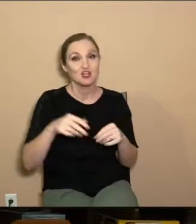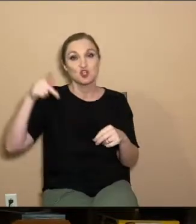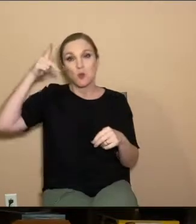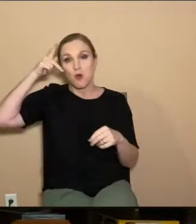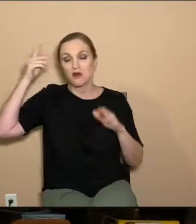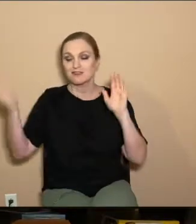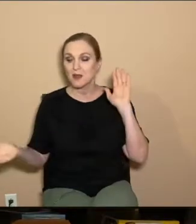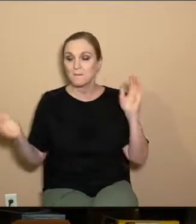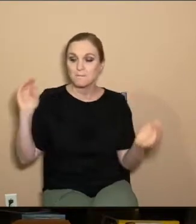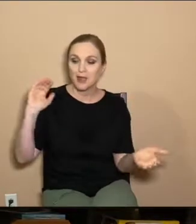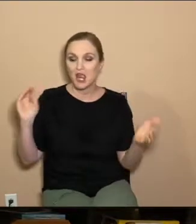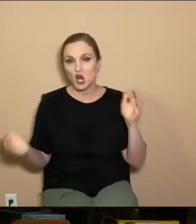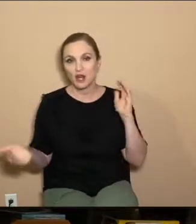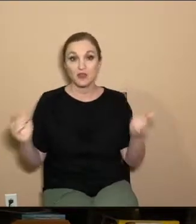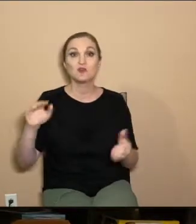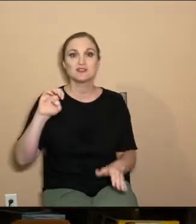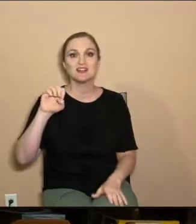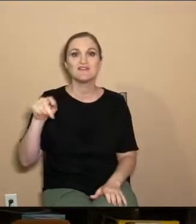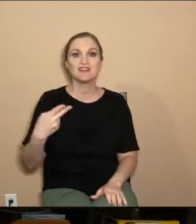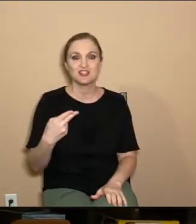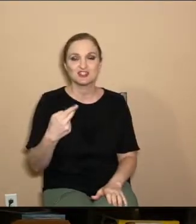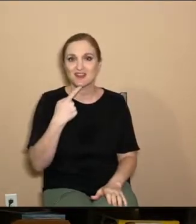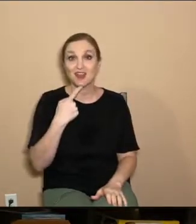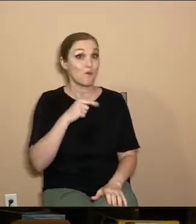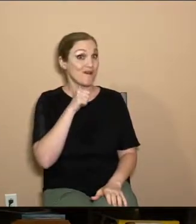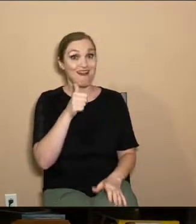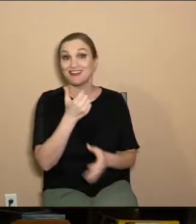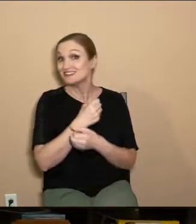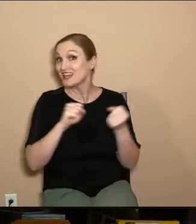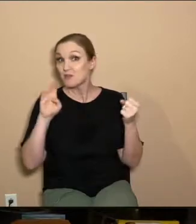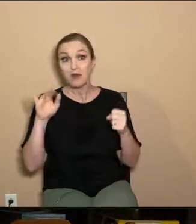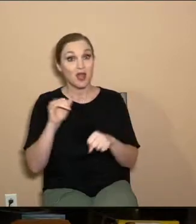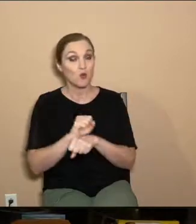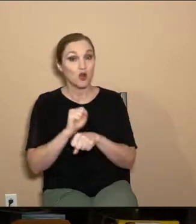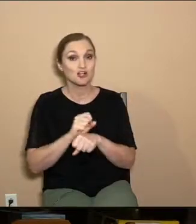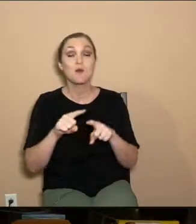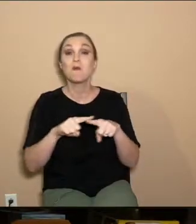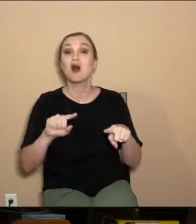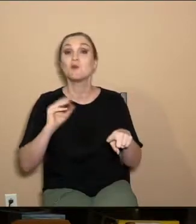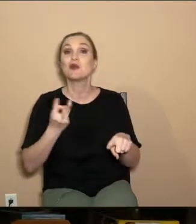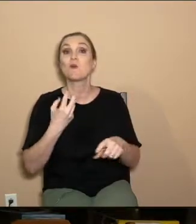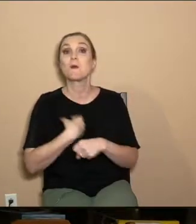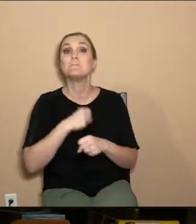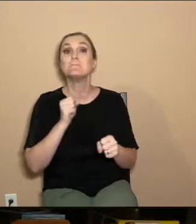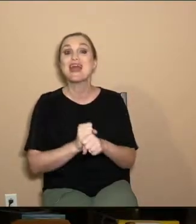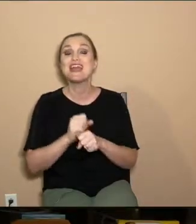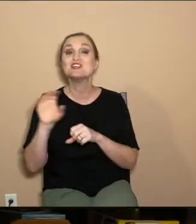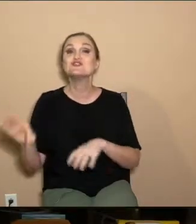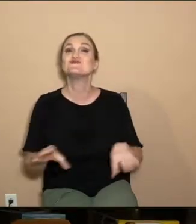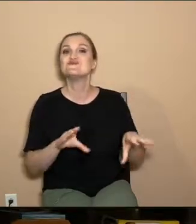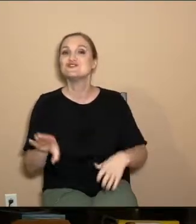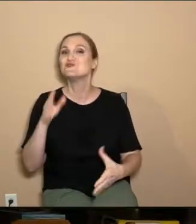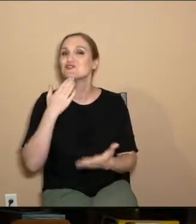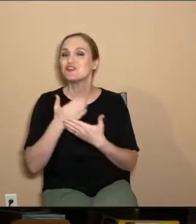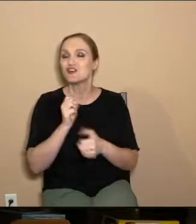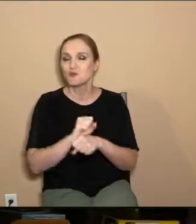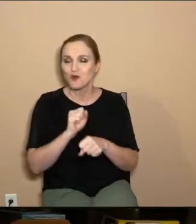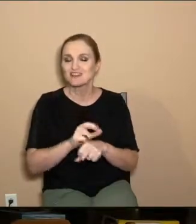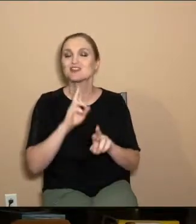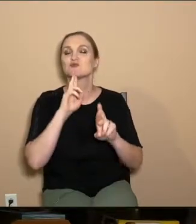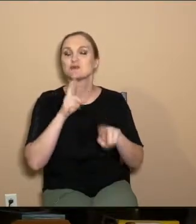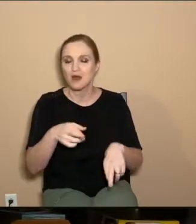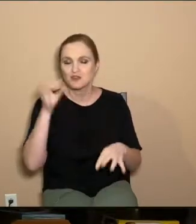concepts together in Ephesians 2 by saying, we're not saved by works, but we were created for good works that come out of our faith.